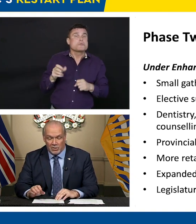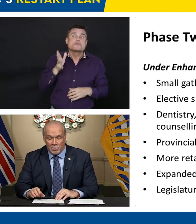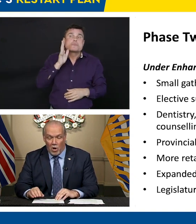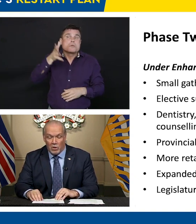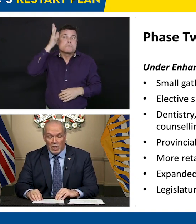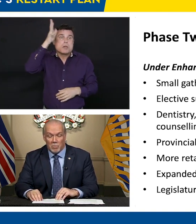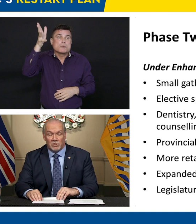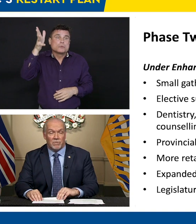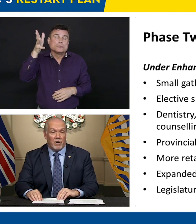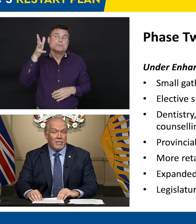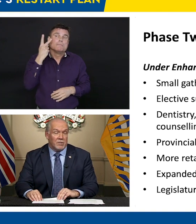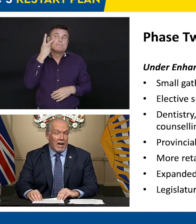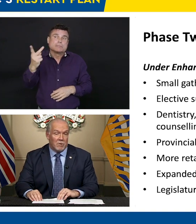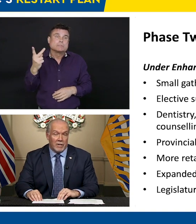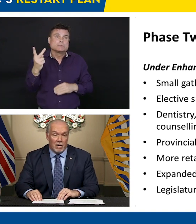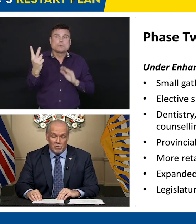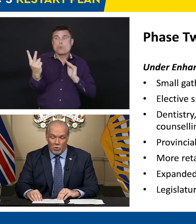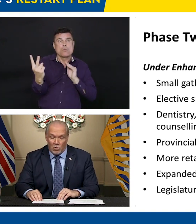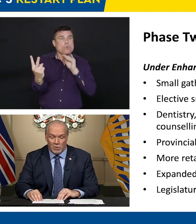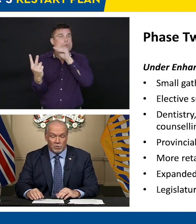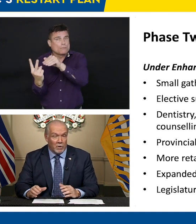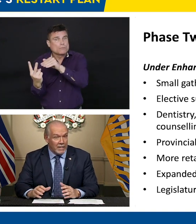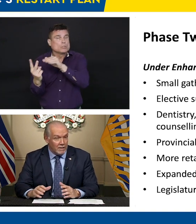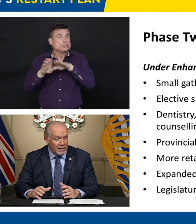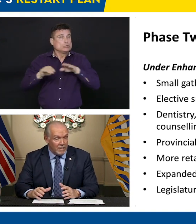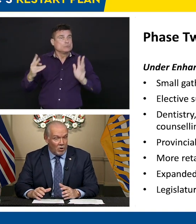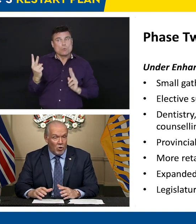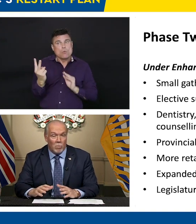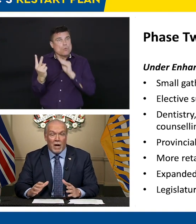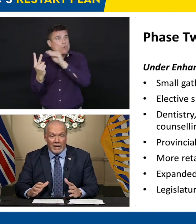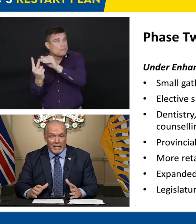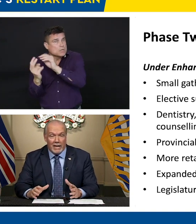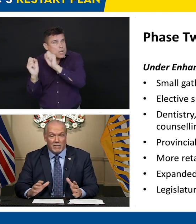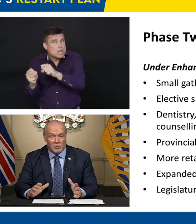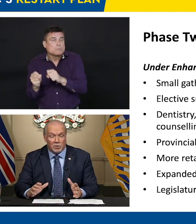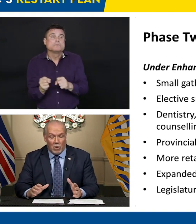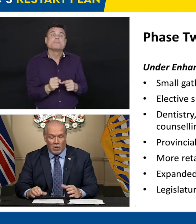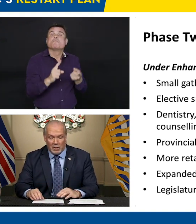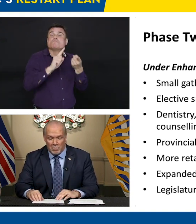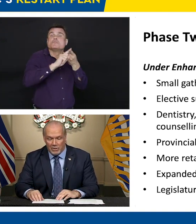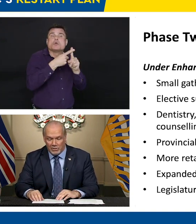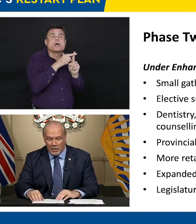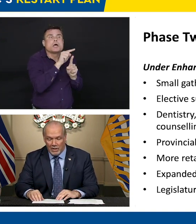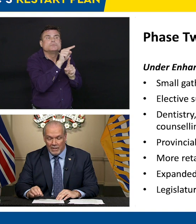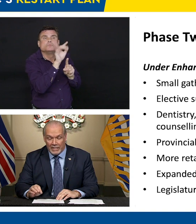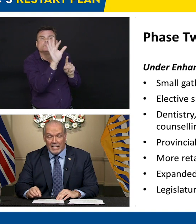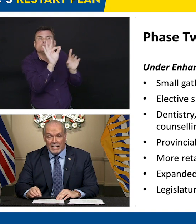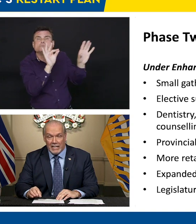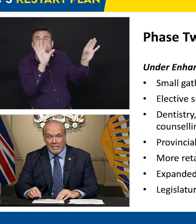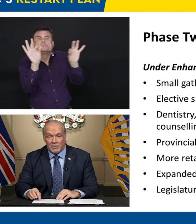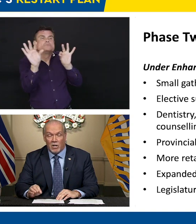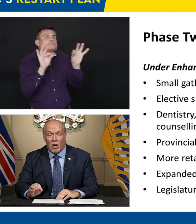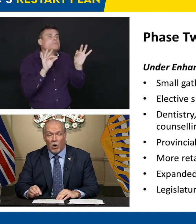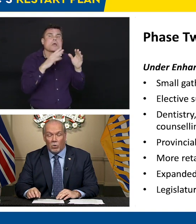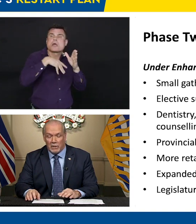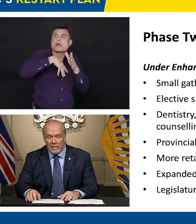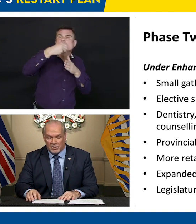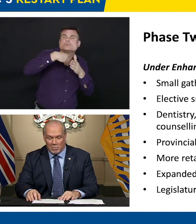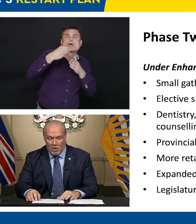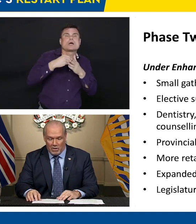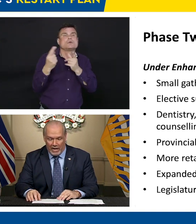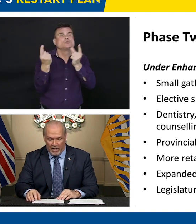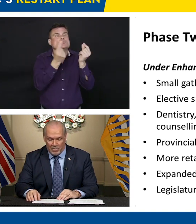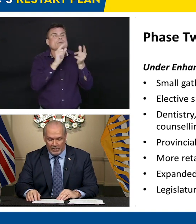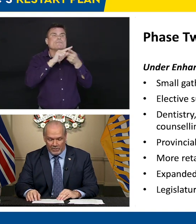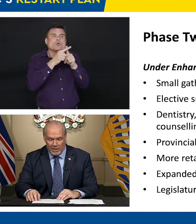Small numbers of friends gathering outdoors or in home, again, small numbers. The key is only